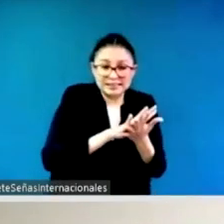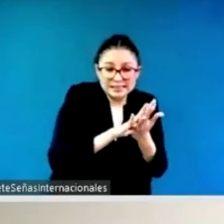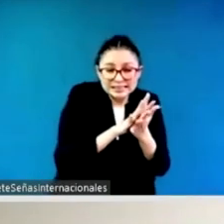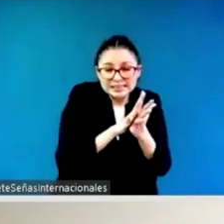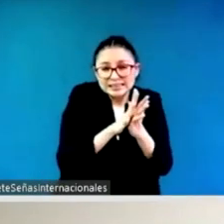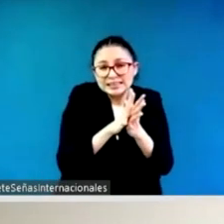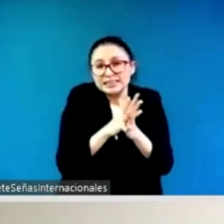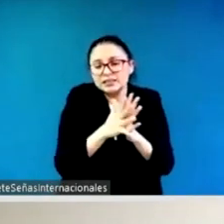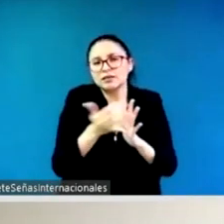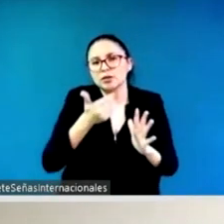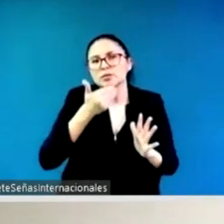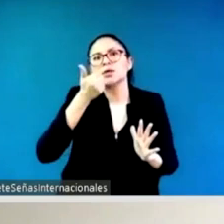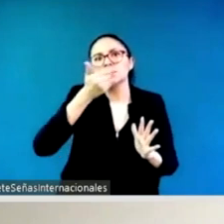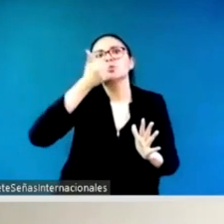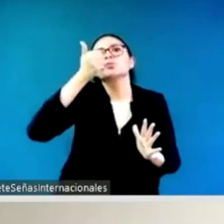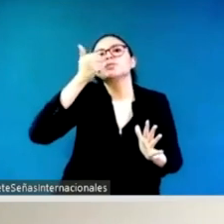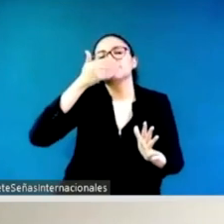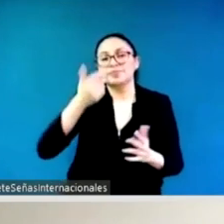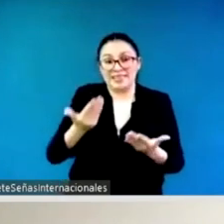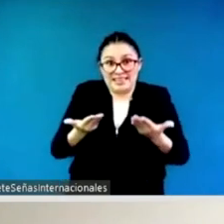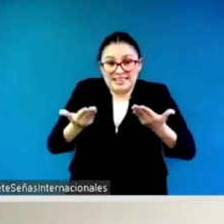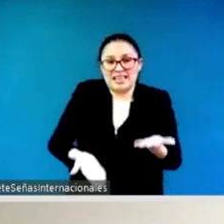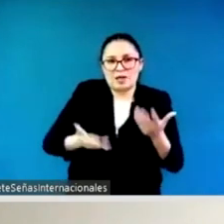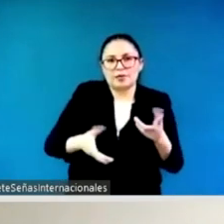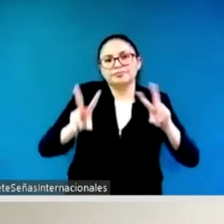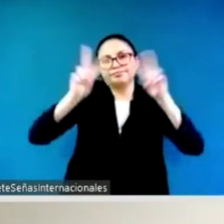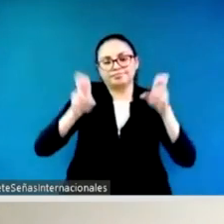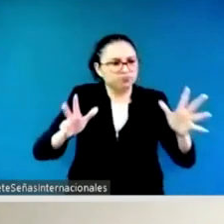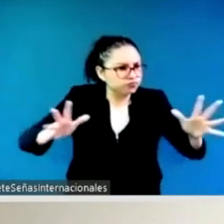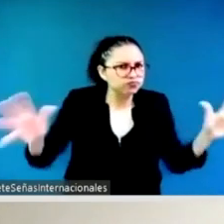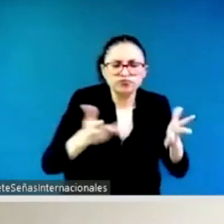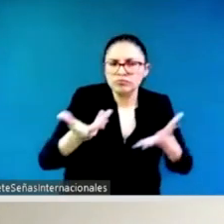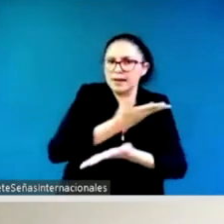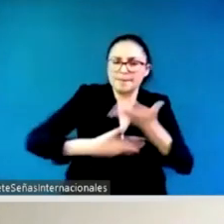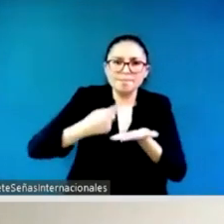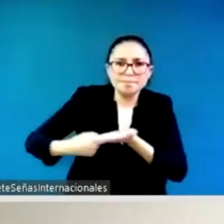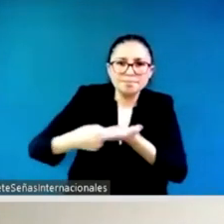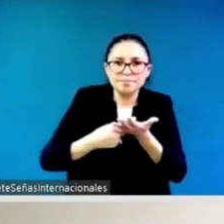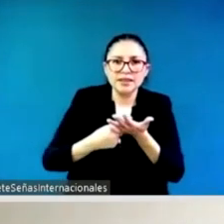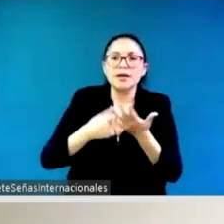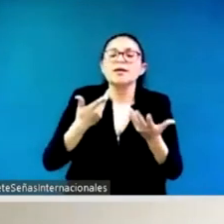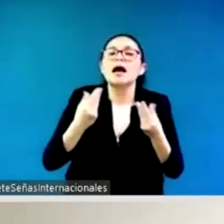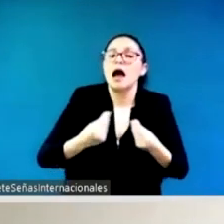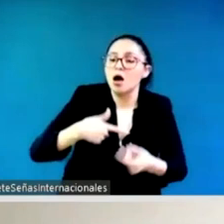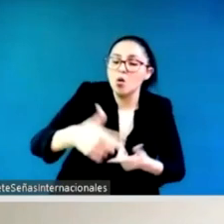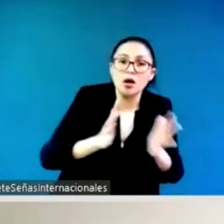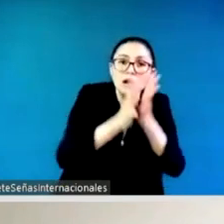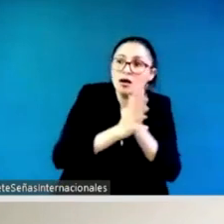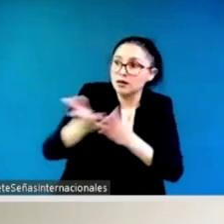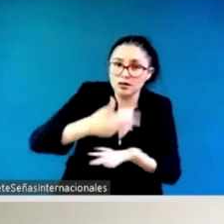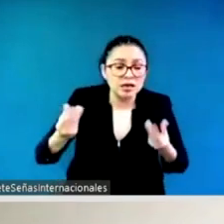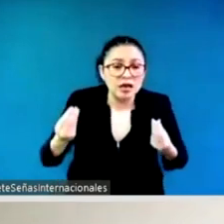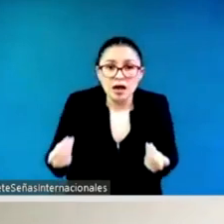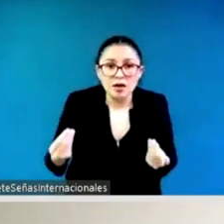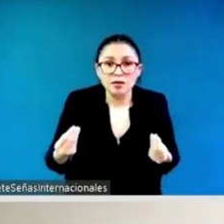so one can talk about all women's participation in all the spheres so they could be board members in private sector but not having effective you know not being